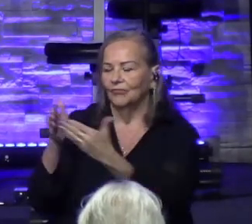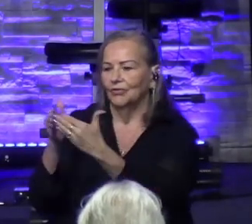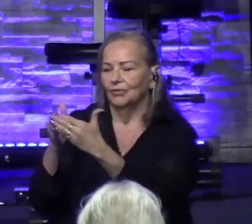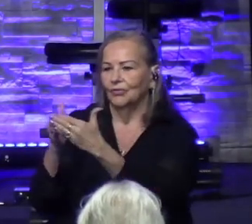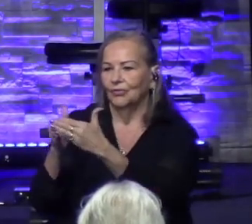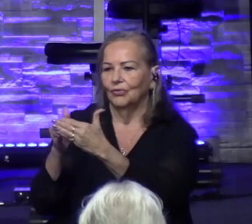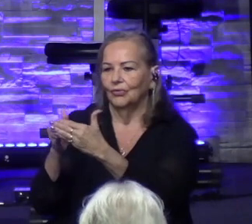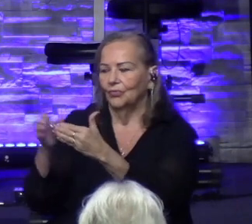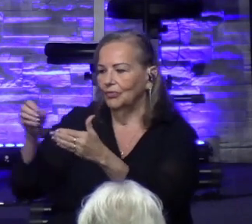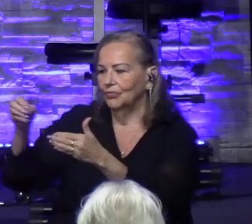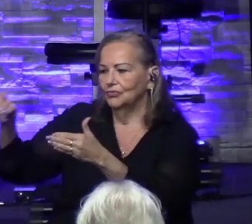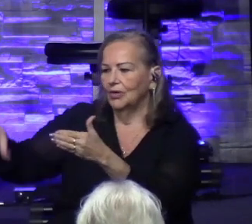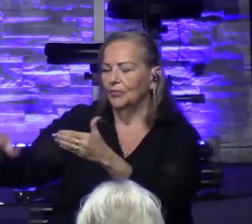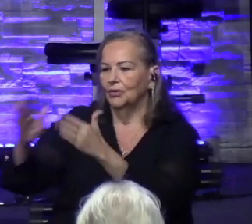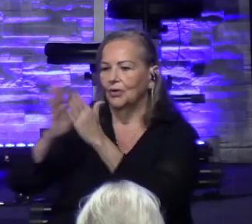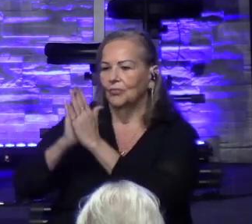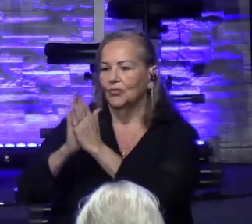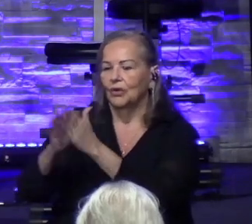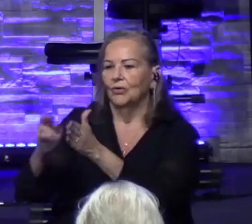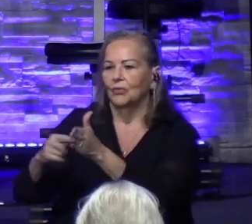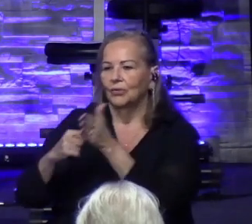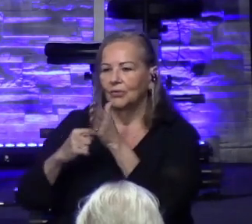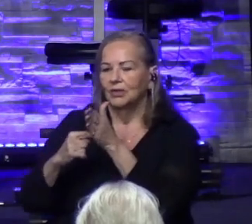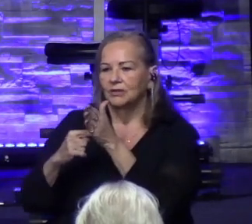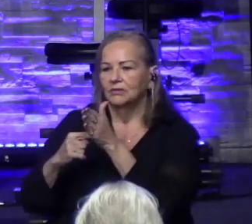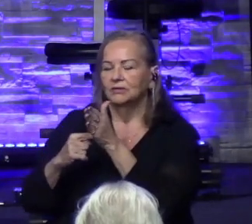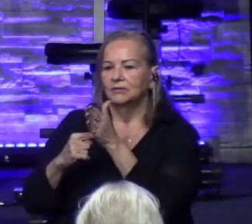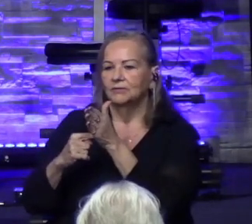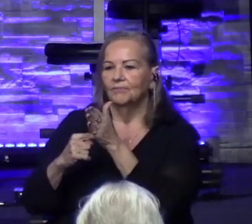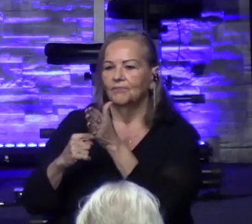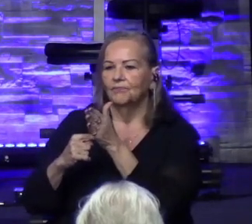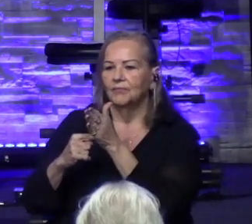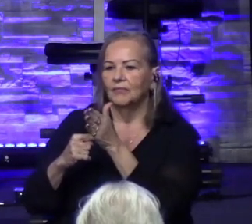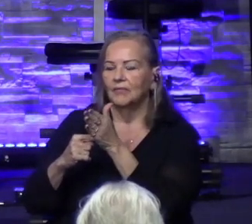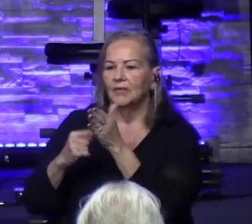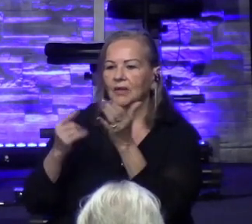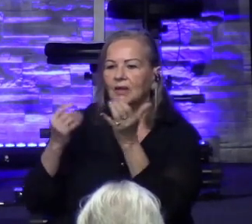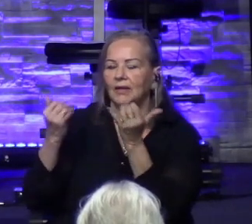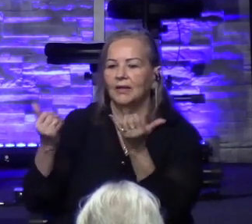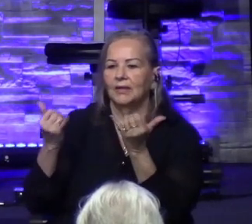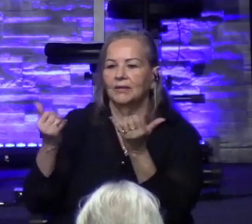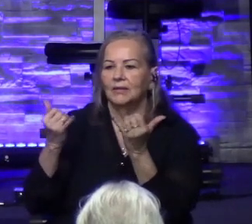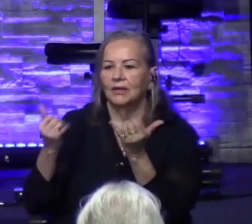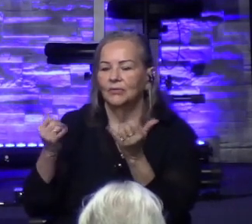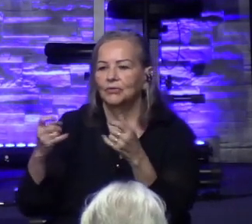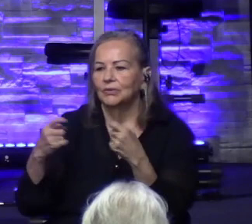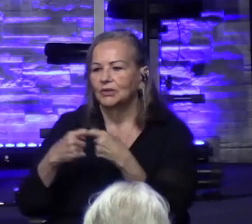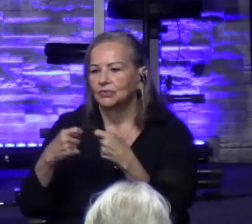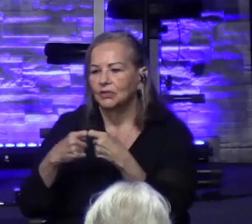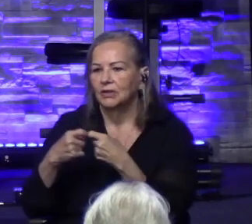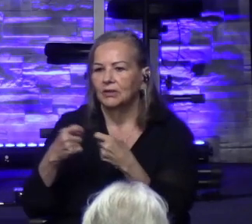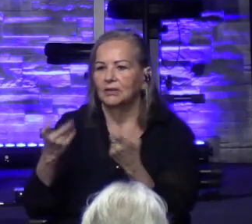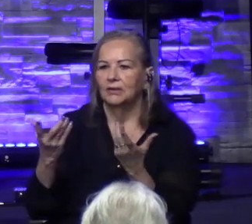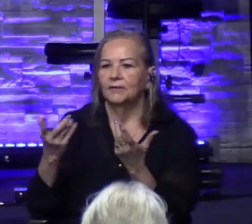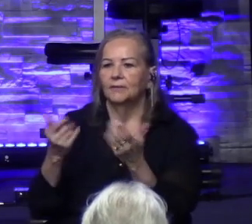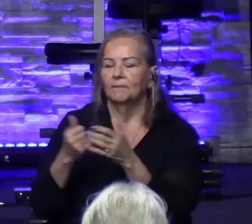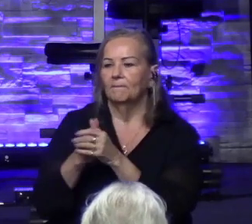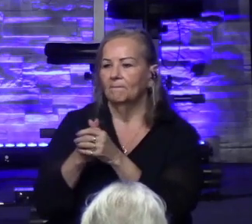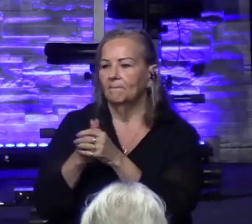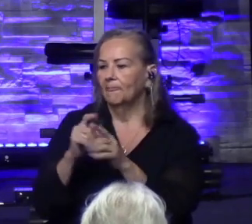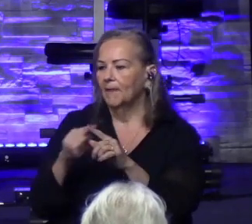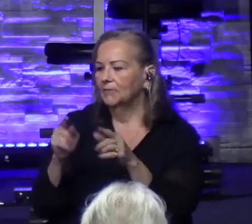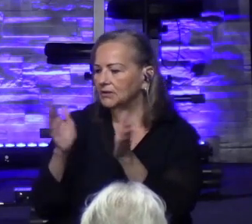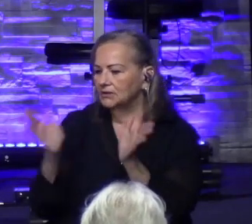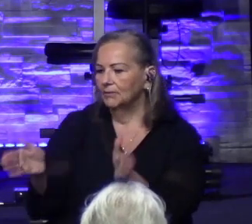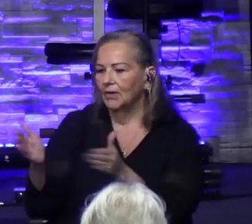where we would drop in our prayer requests when we did that. Now we do text insurance. Now we do it electronically. But it's a box